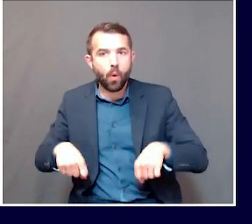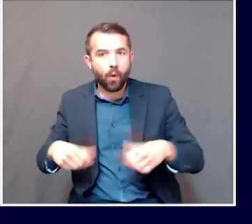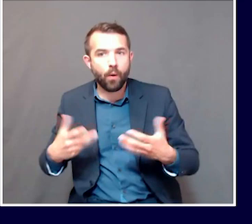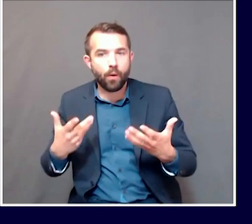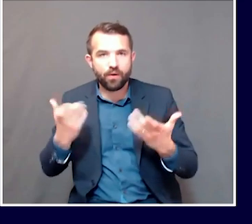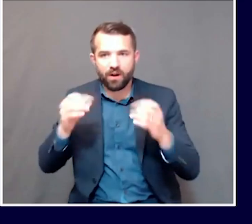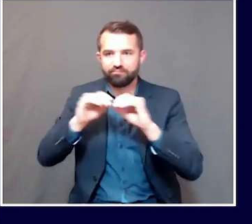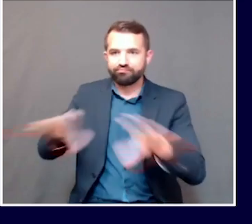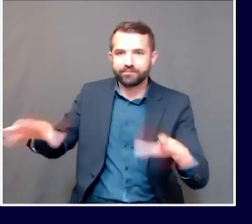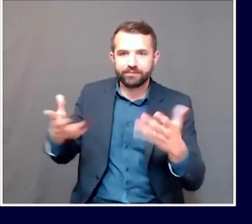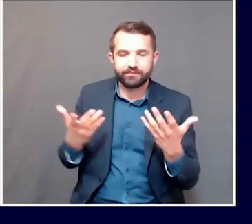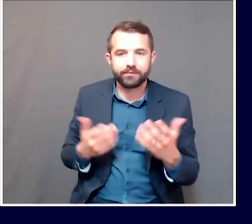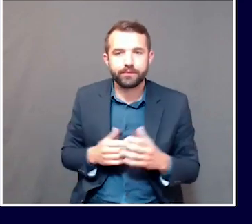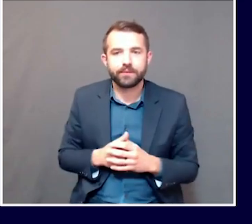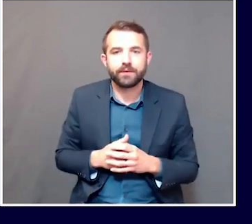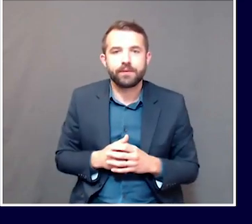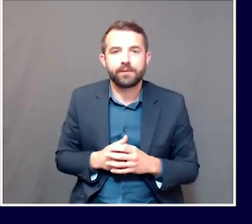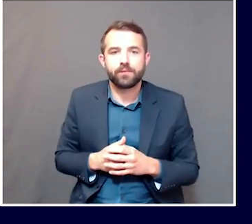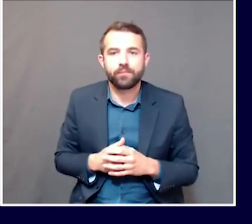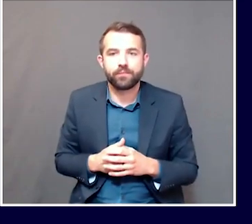Emily, are you back on?